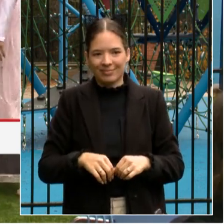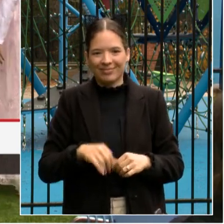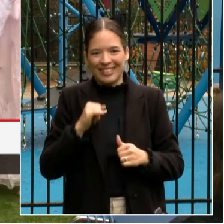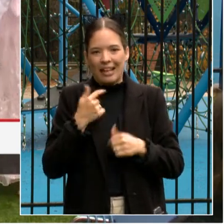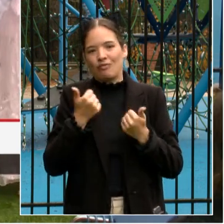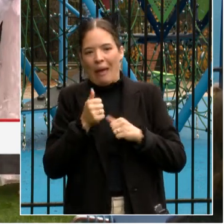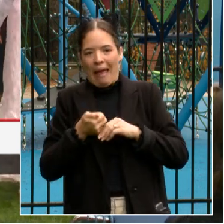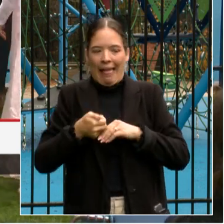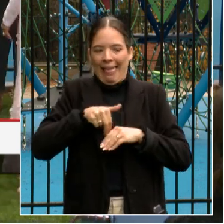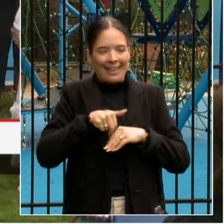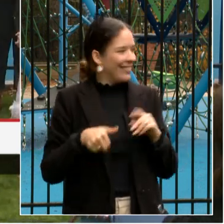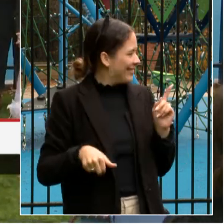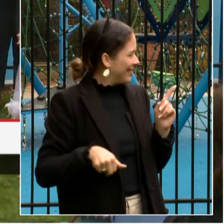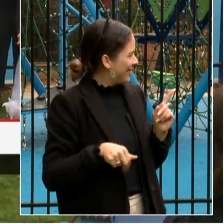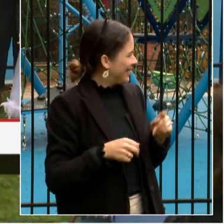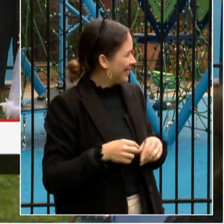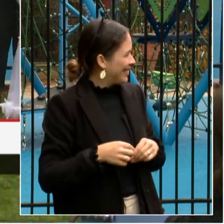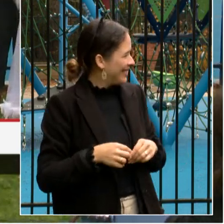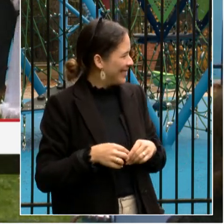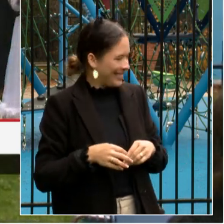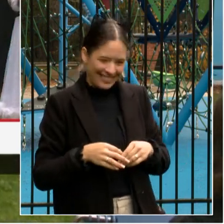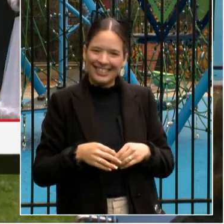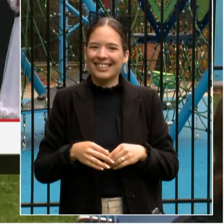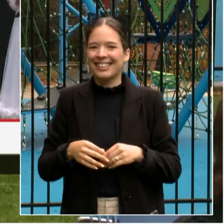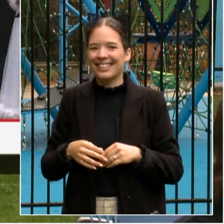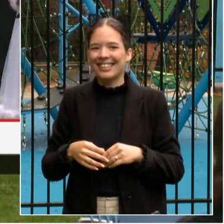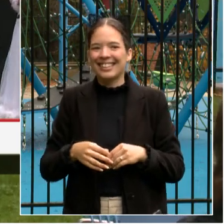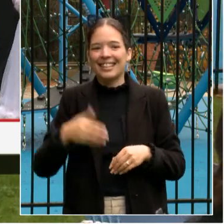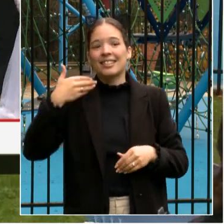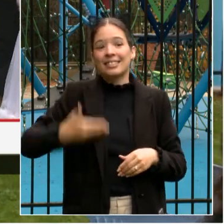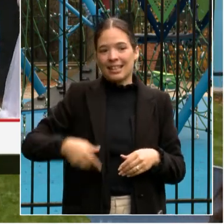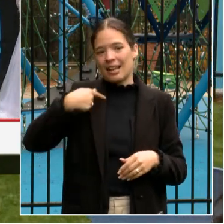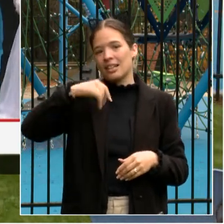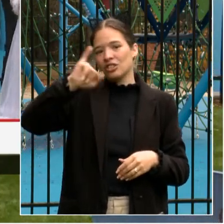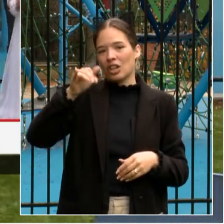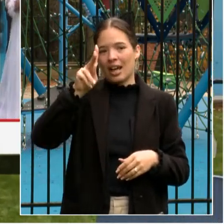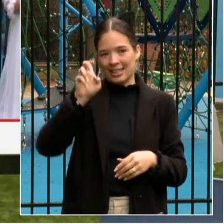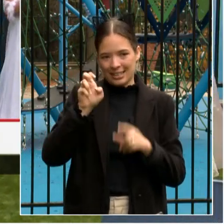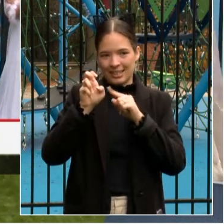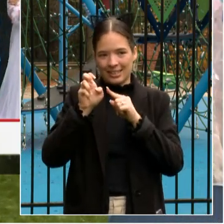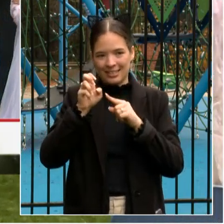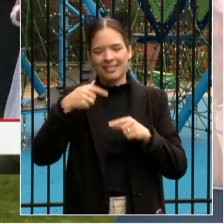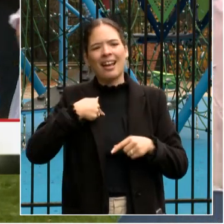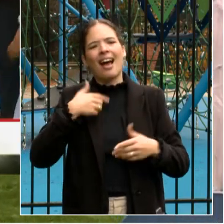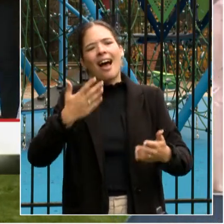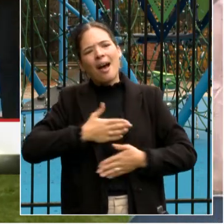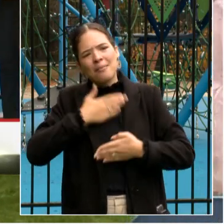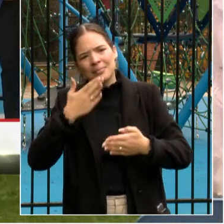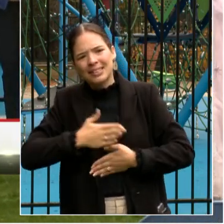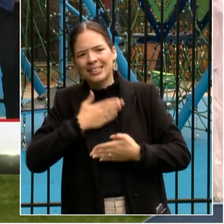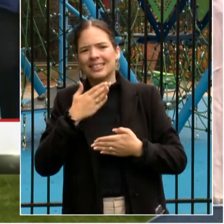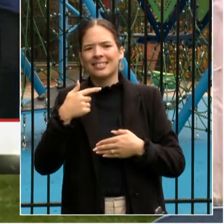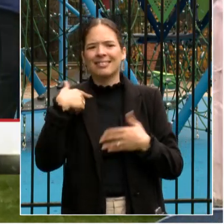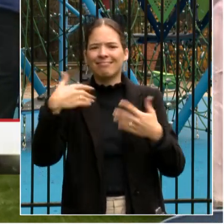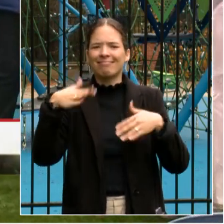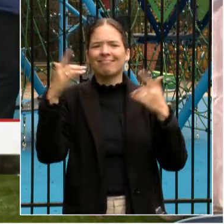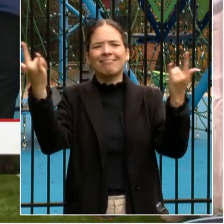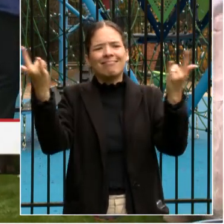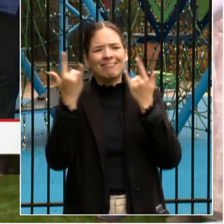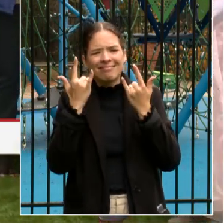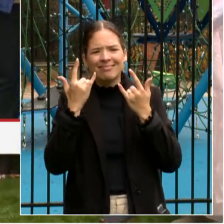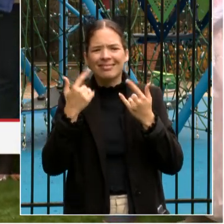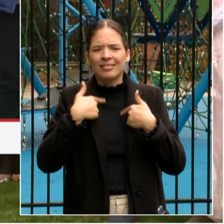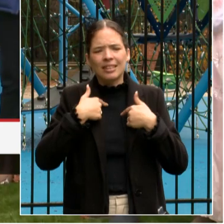chicos. Forte. Hi, my name is Jake. I feel happy, loved, and challenged